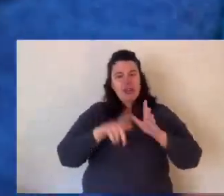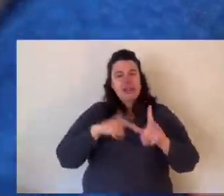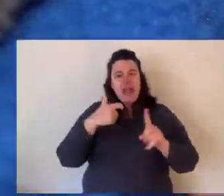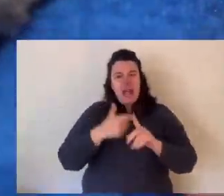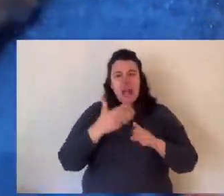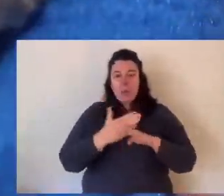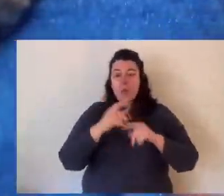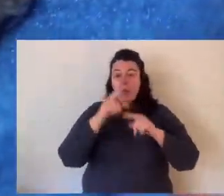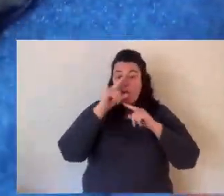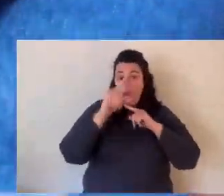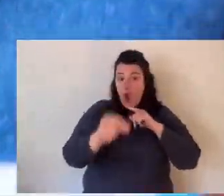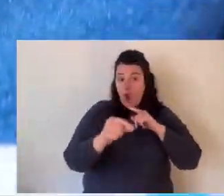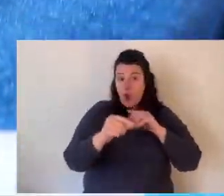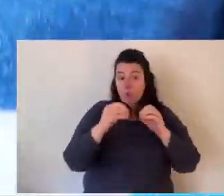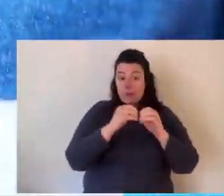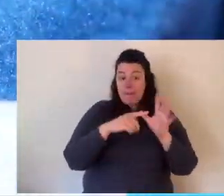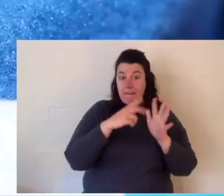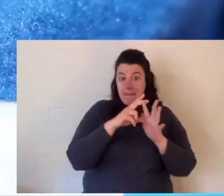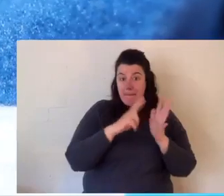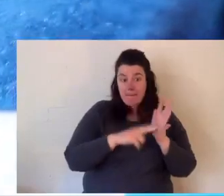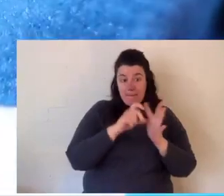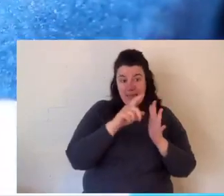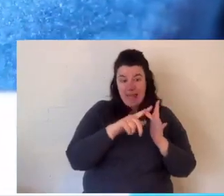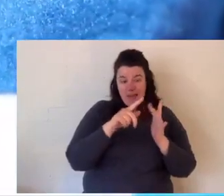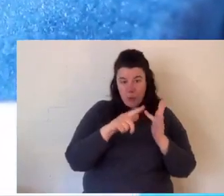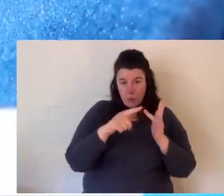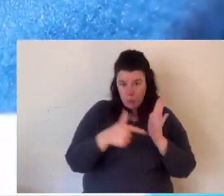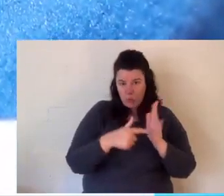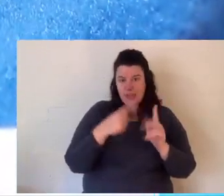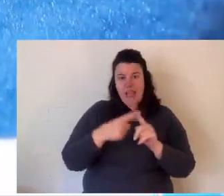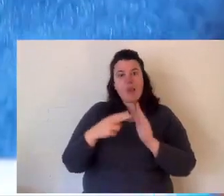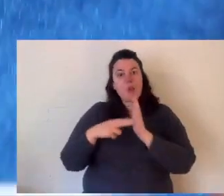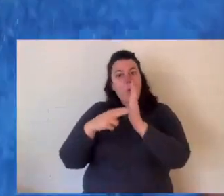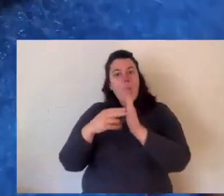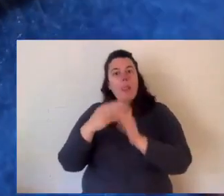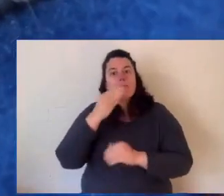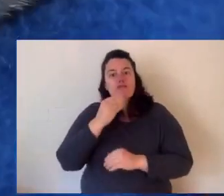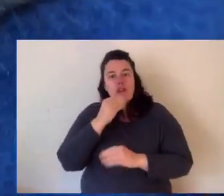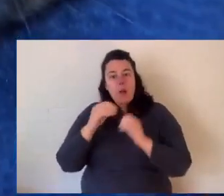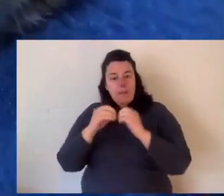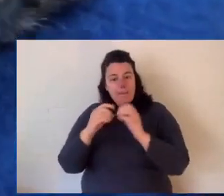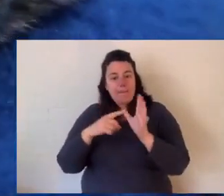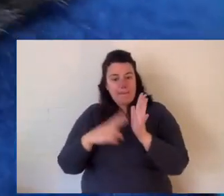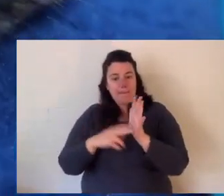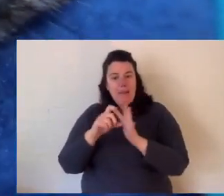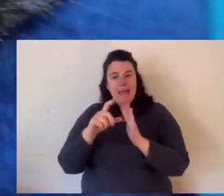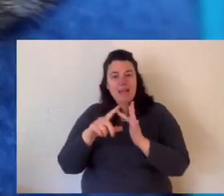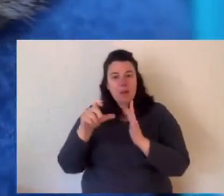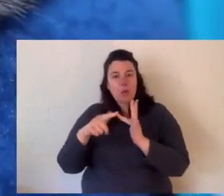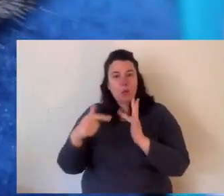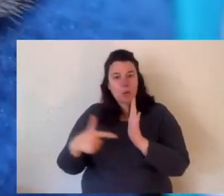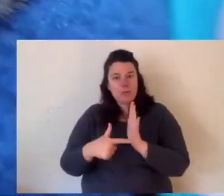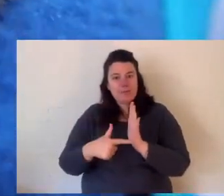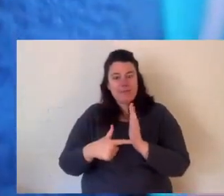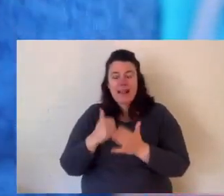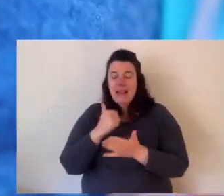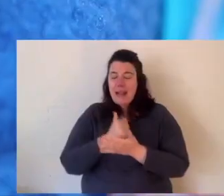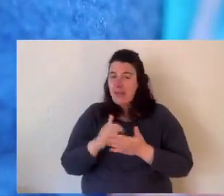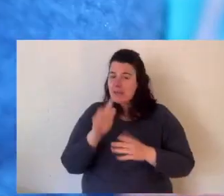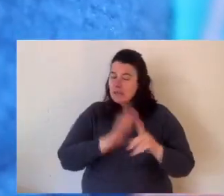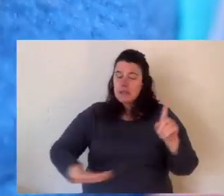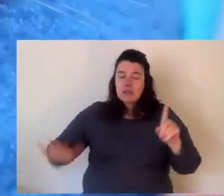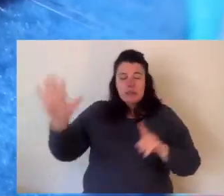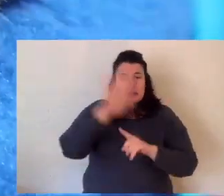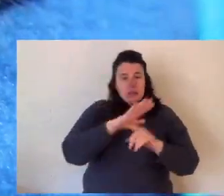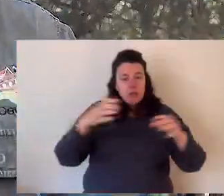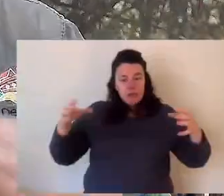Aussie Ark works with two species of bandicoot. The long-nosed bandicoot and the northern brown bandicoot. Now throughout much of Australia,